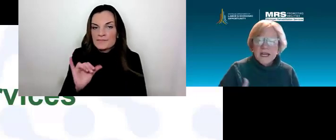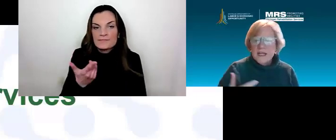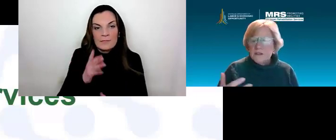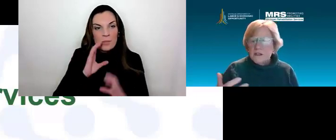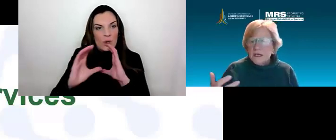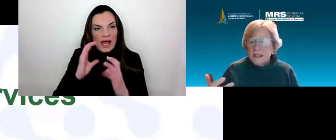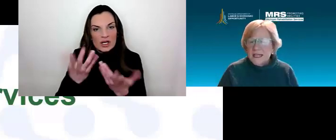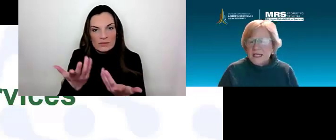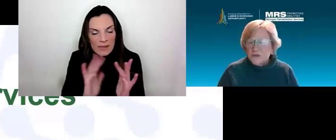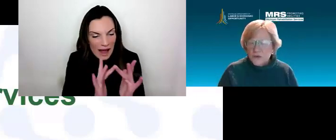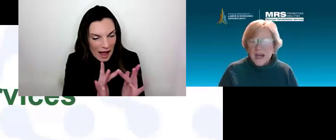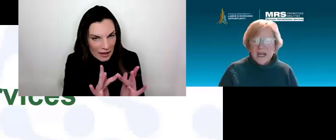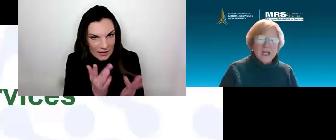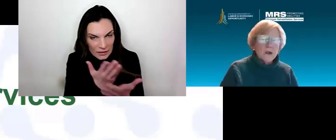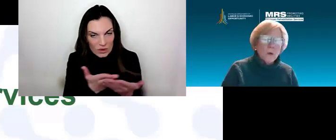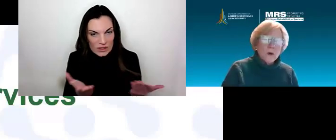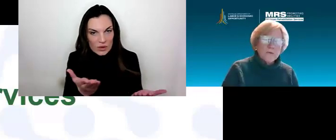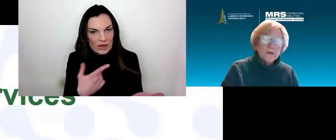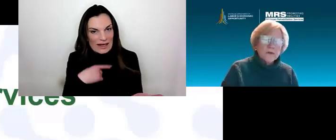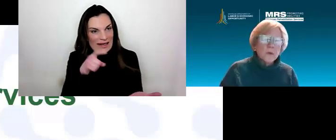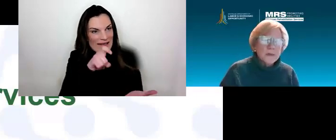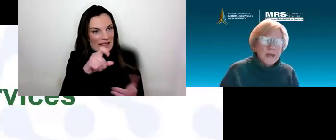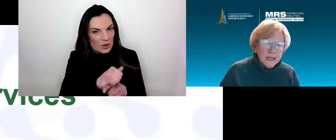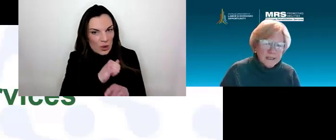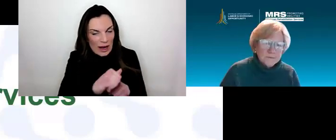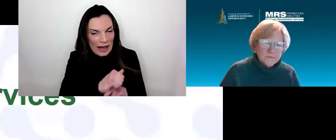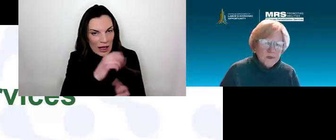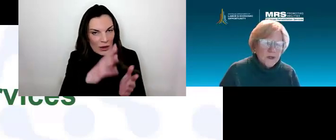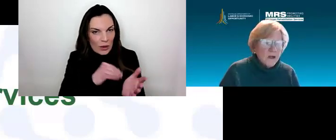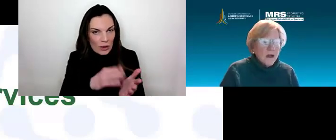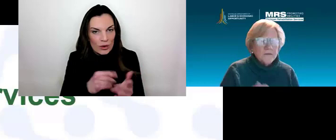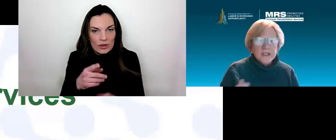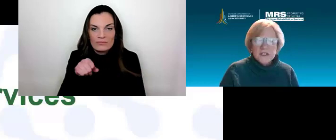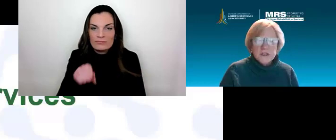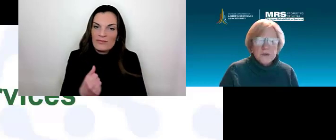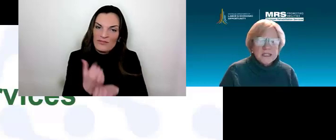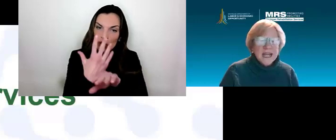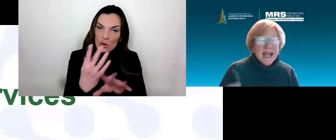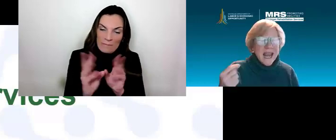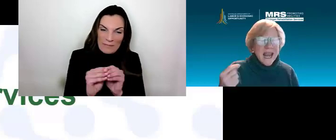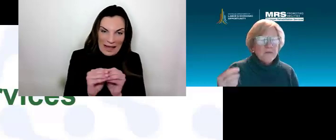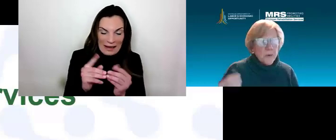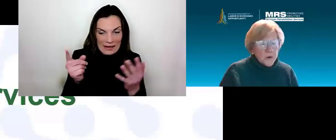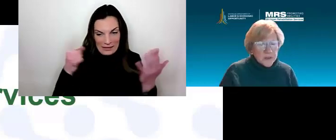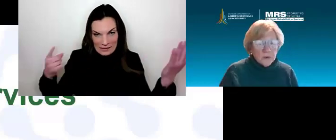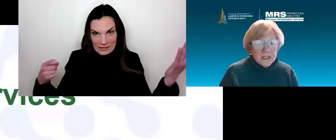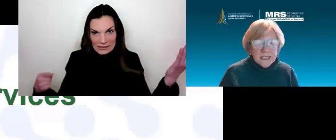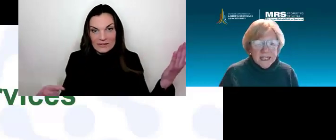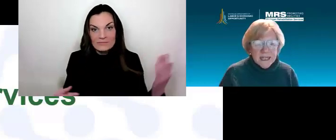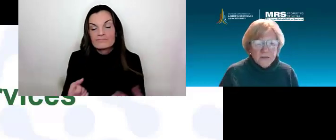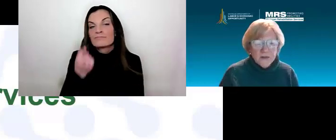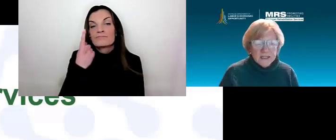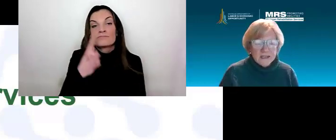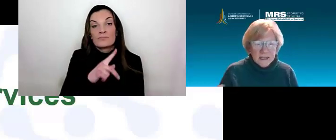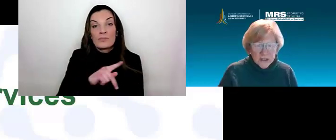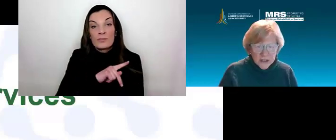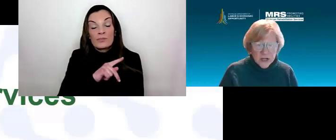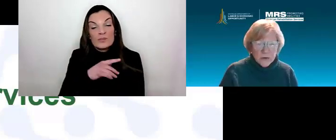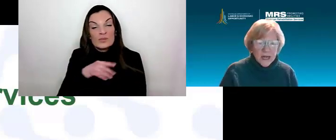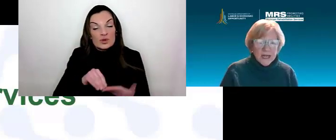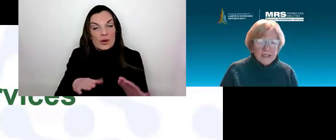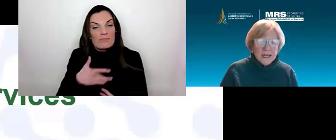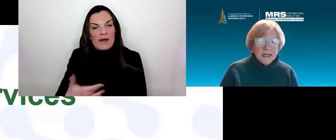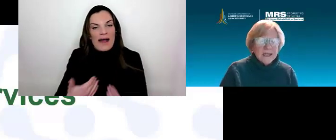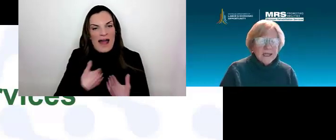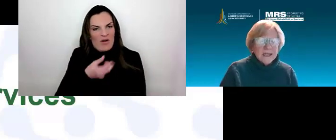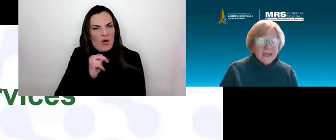for needing needed training or virtual meetings. Often students have personal listening devices such